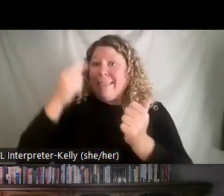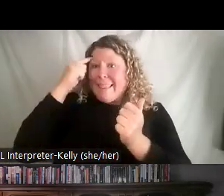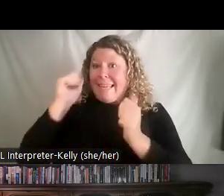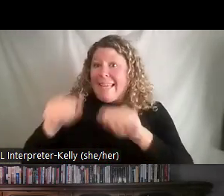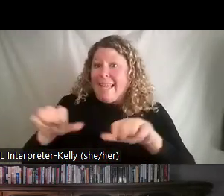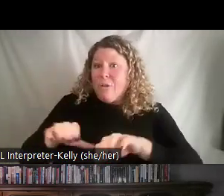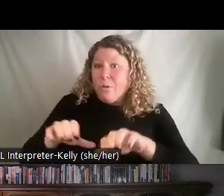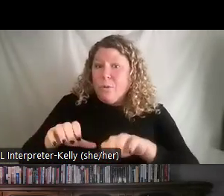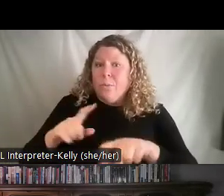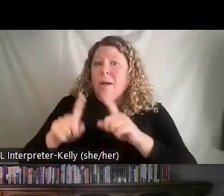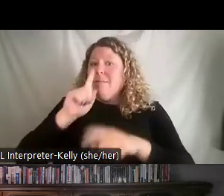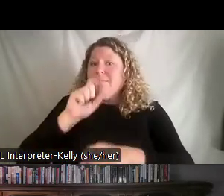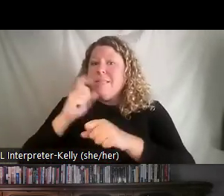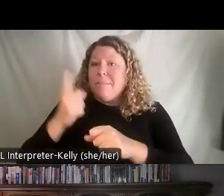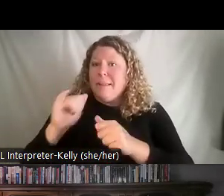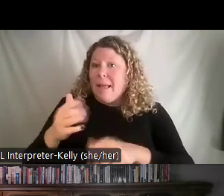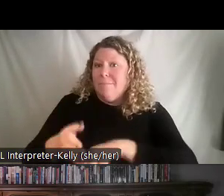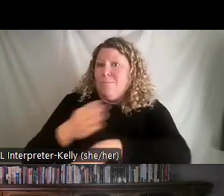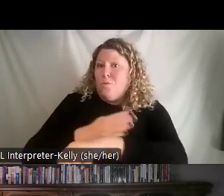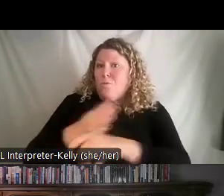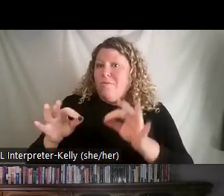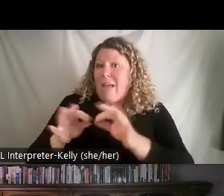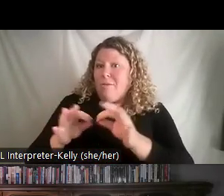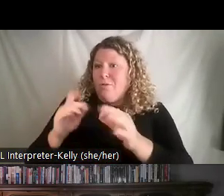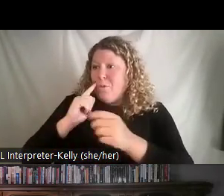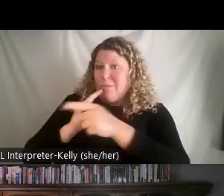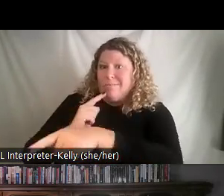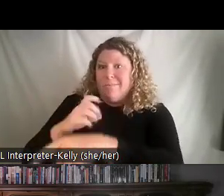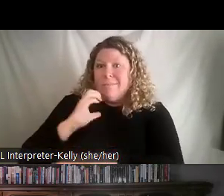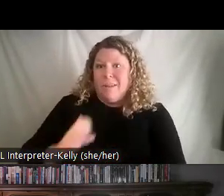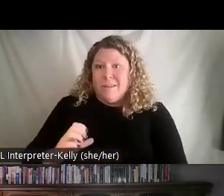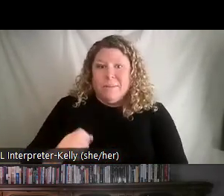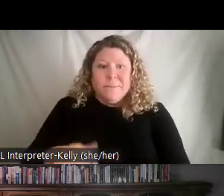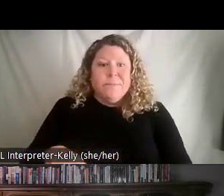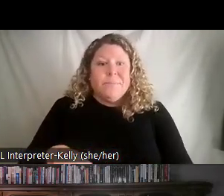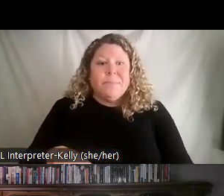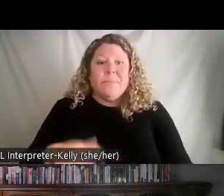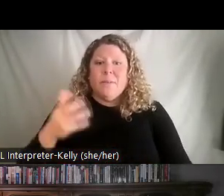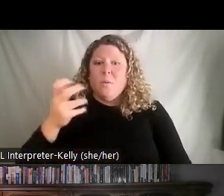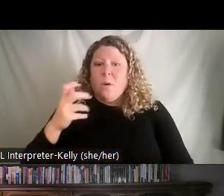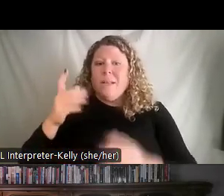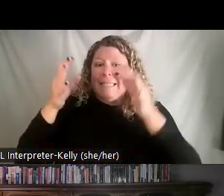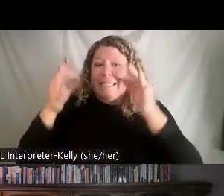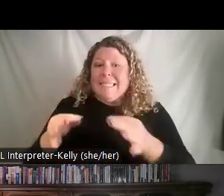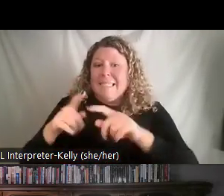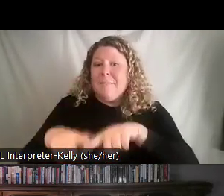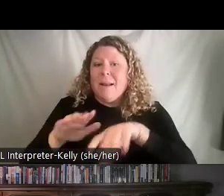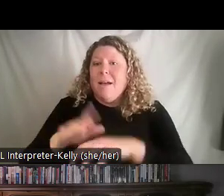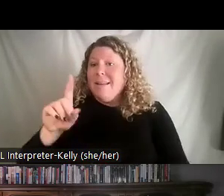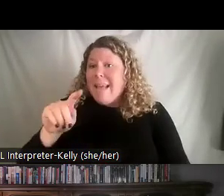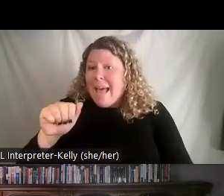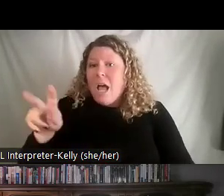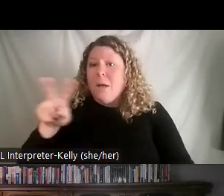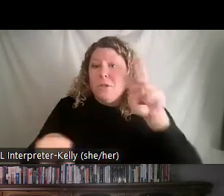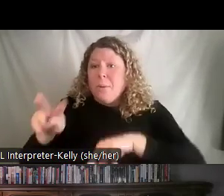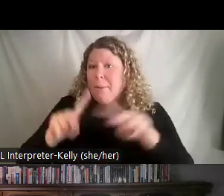adding that value for the customer. And we want to have decisions based on data observations and those that are closest to the work. It is